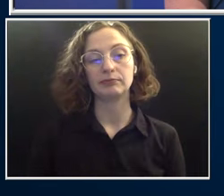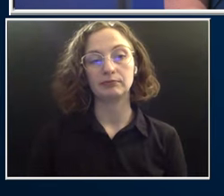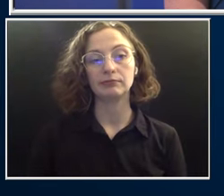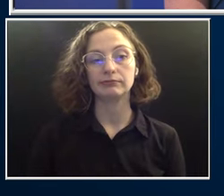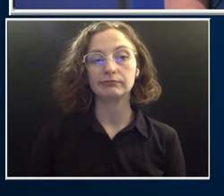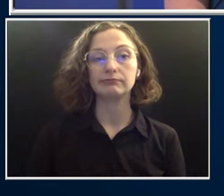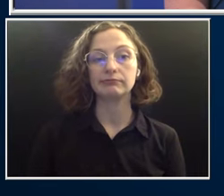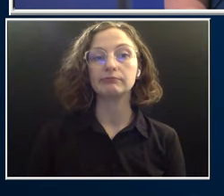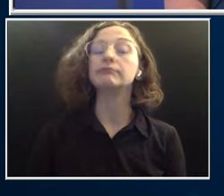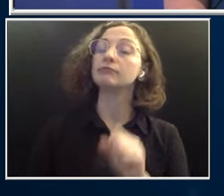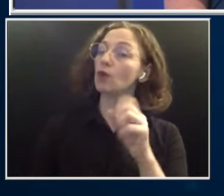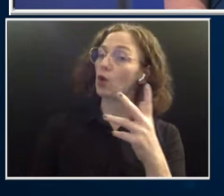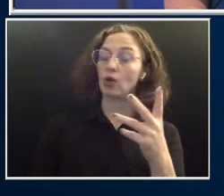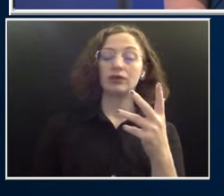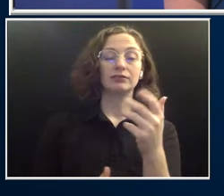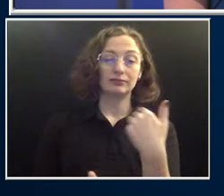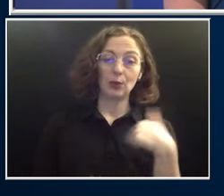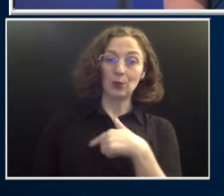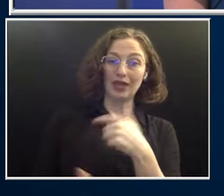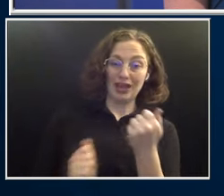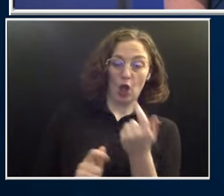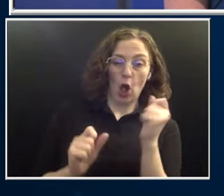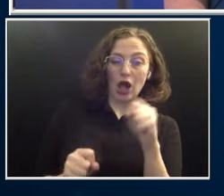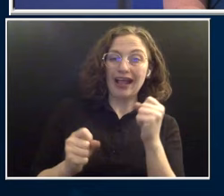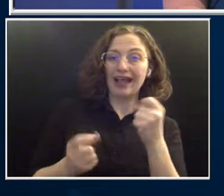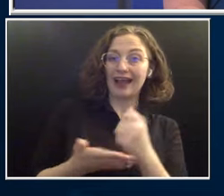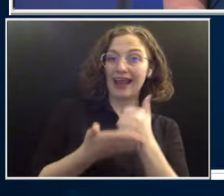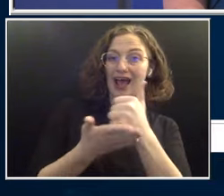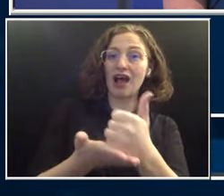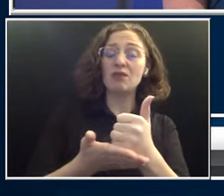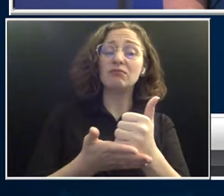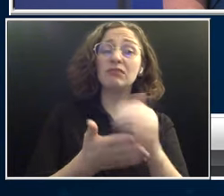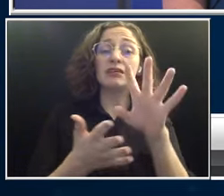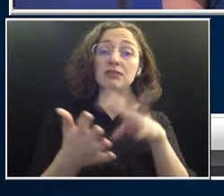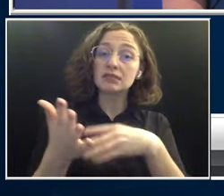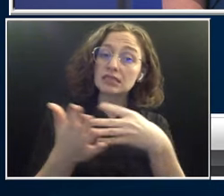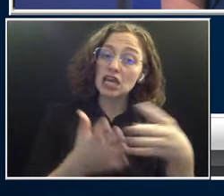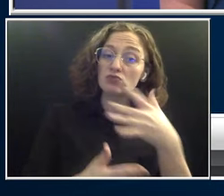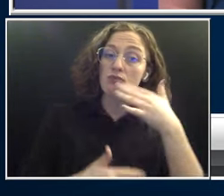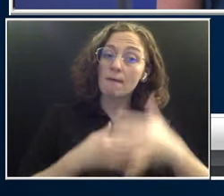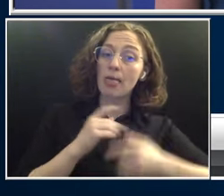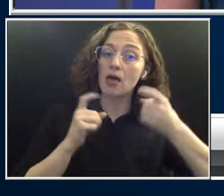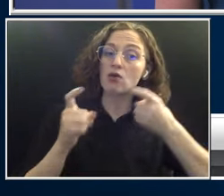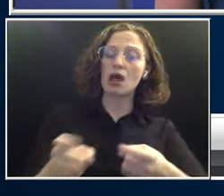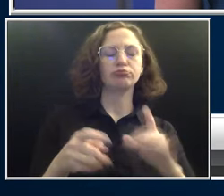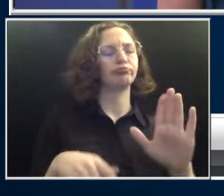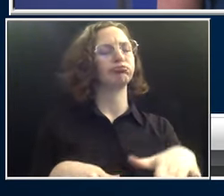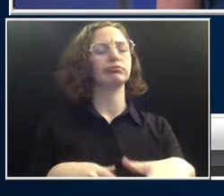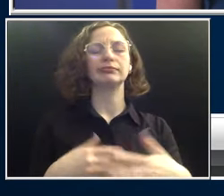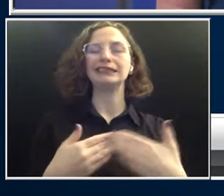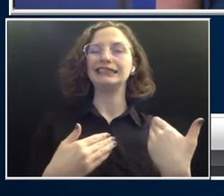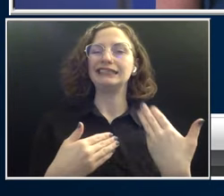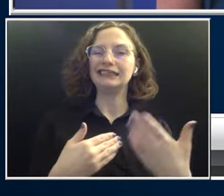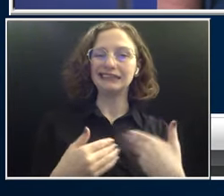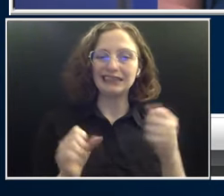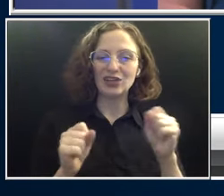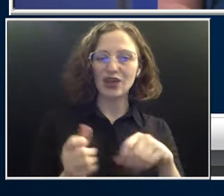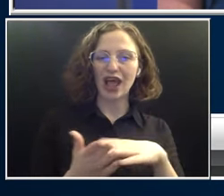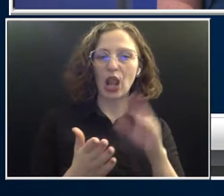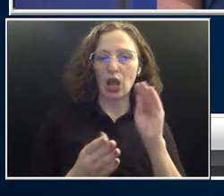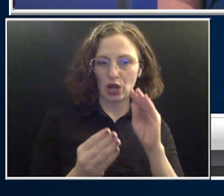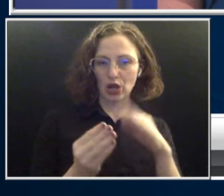help. Scheduling a blood donation is actually very easy. You can learn more about that at savealifenow